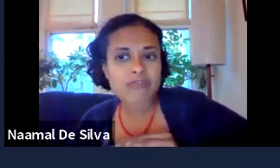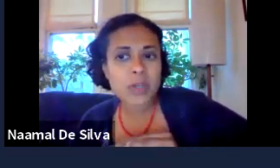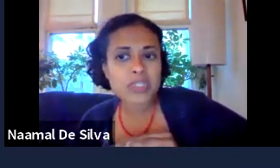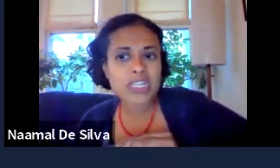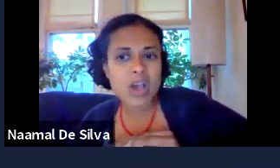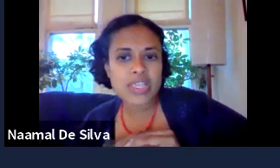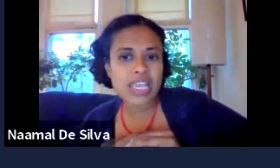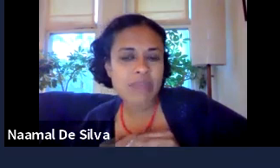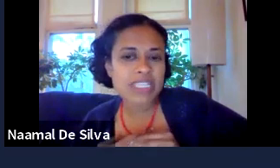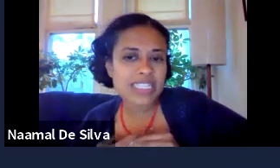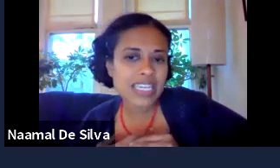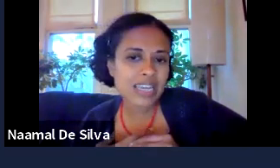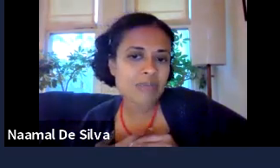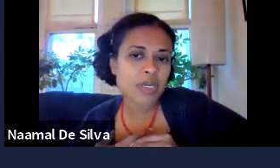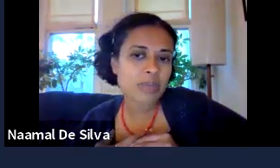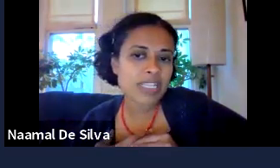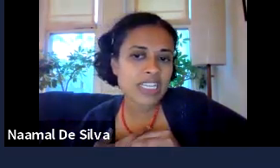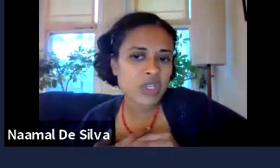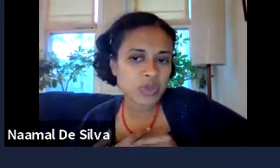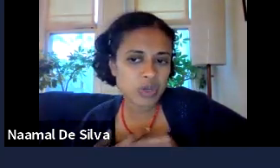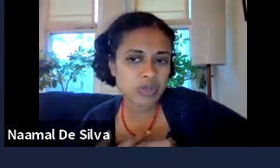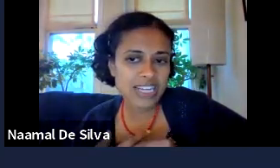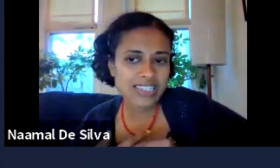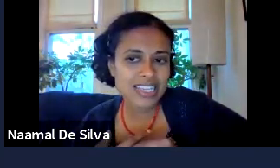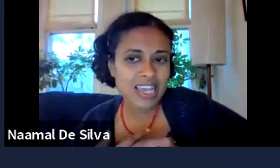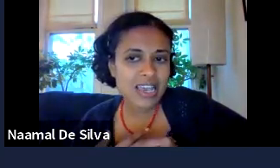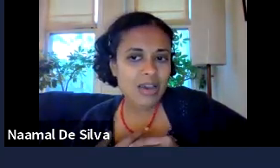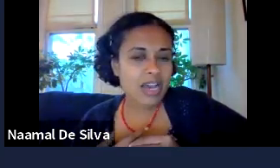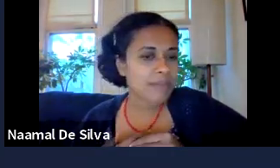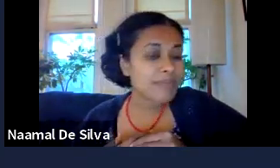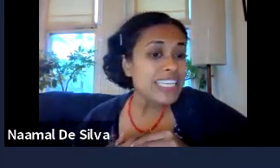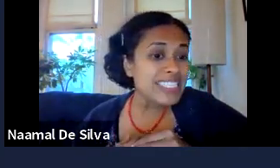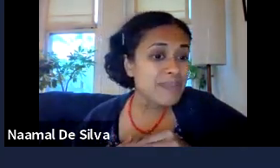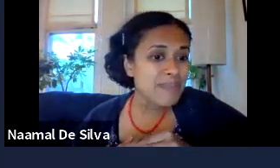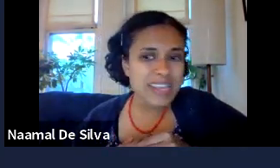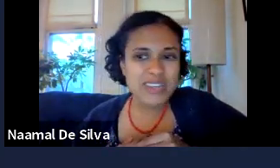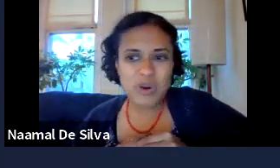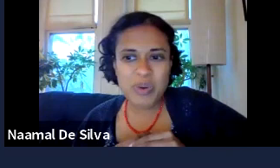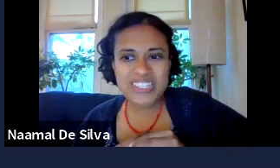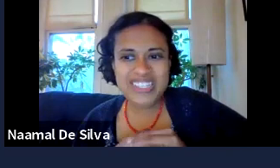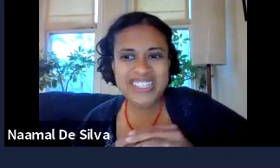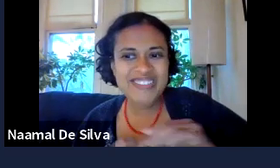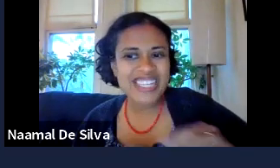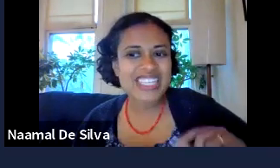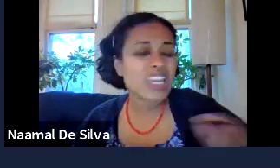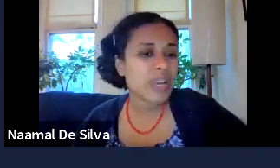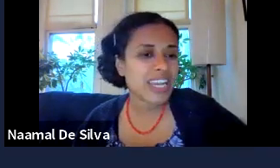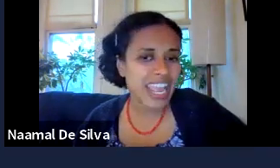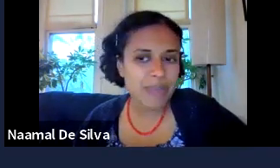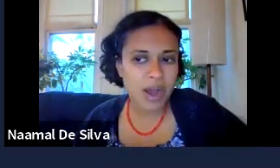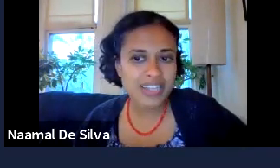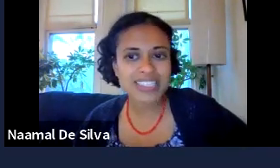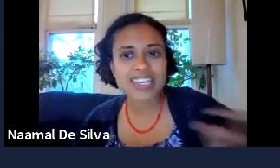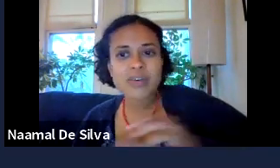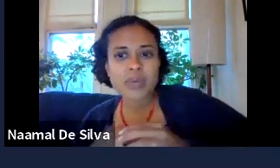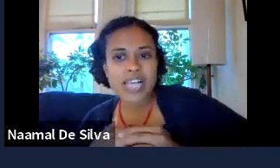and it'll be posted on the ABC and BirdAbility YouTube channels. Please submit your questions using the